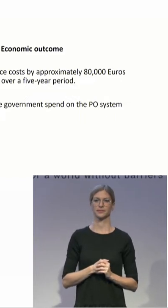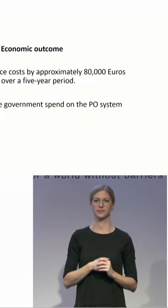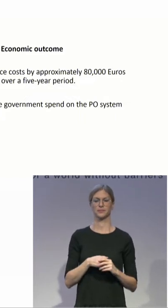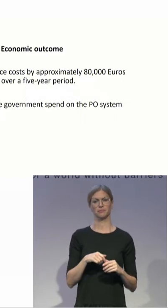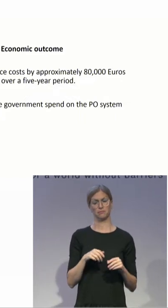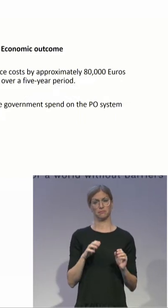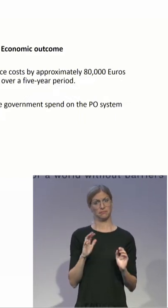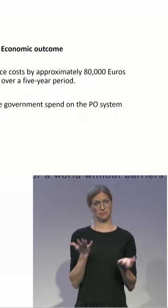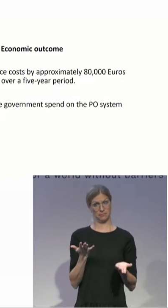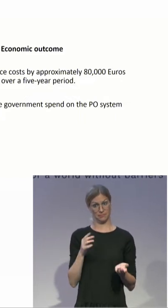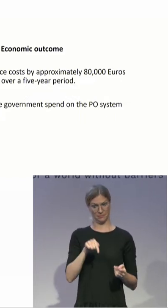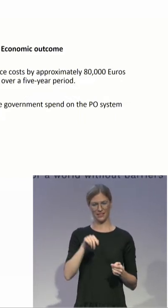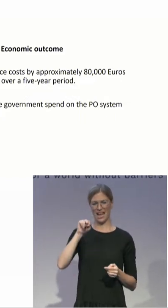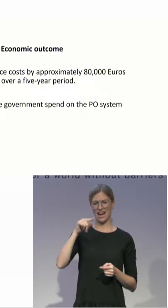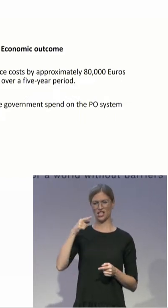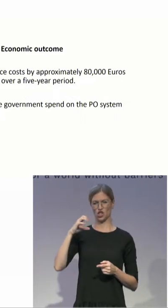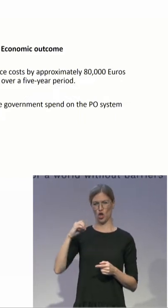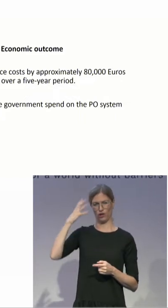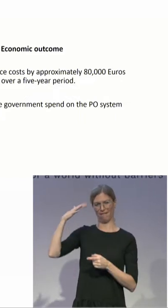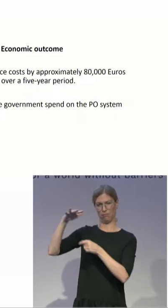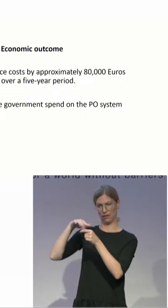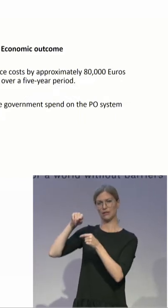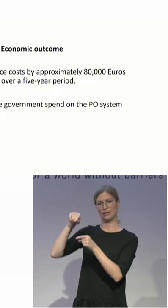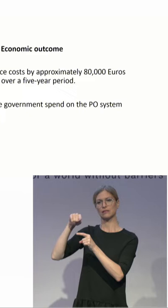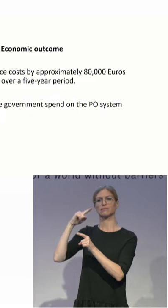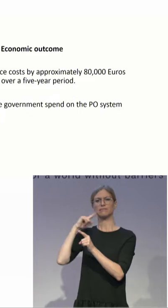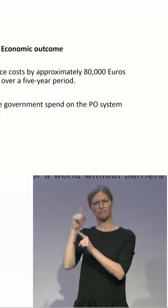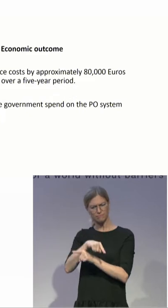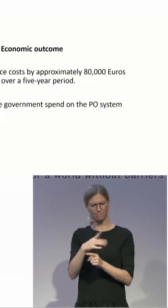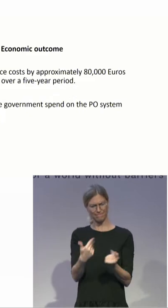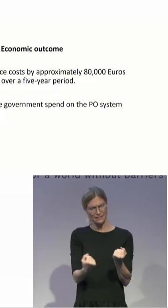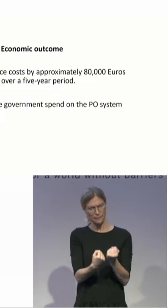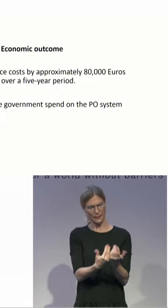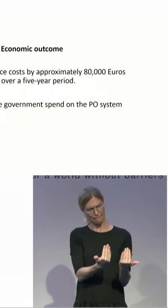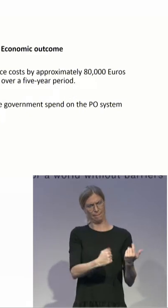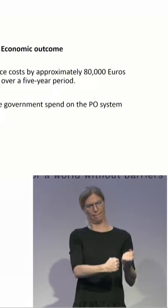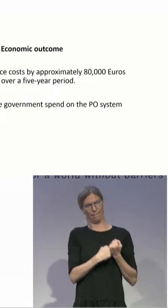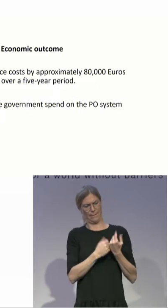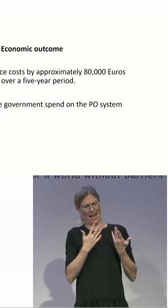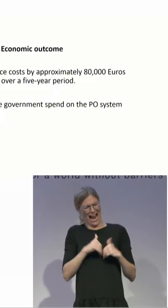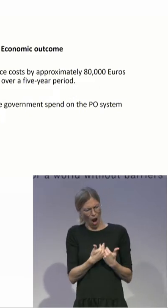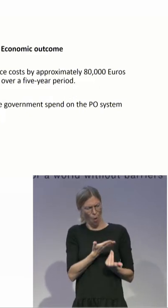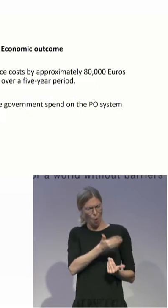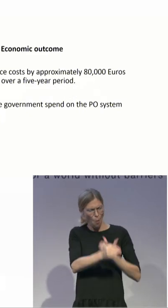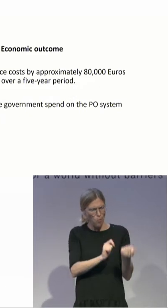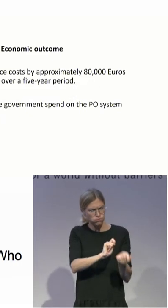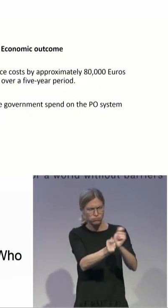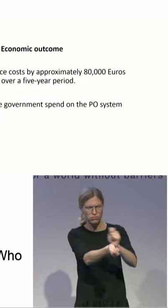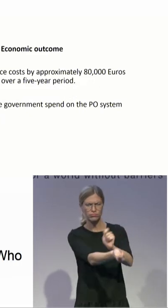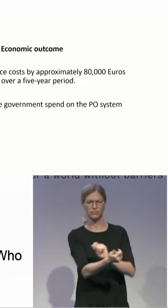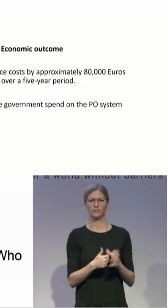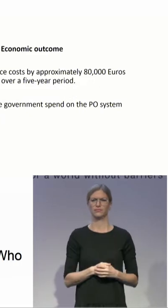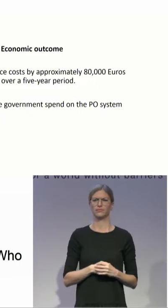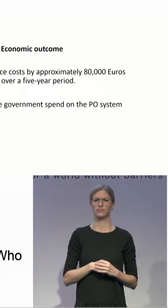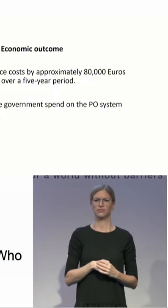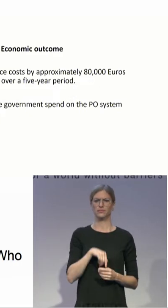our organisation. Who could run it for them. We think it is important that the PO service is independent from